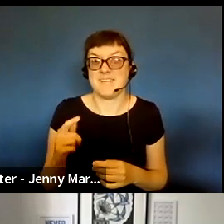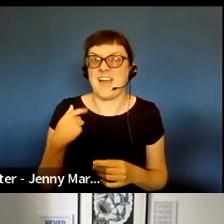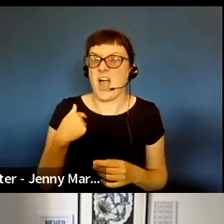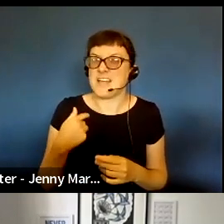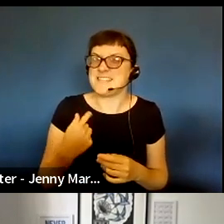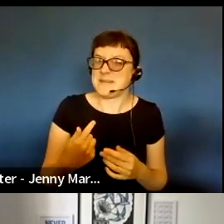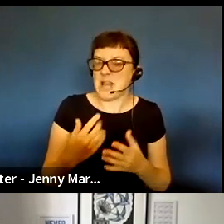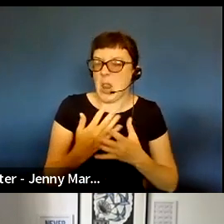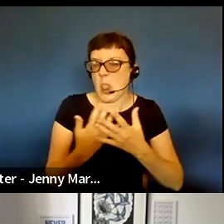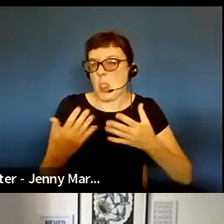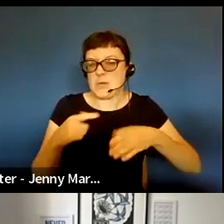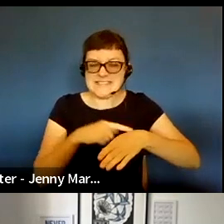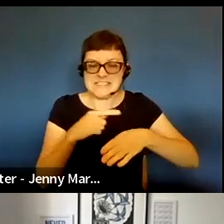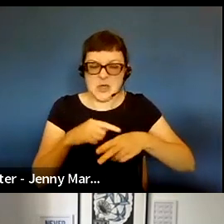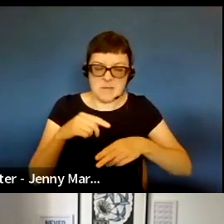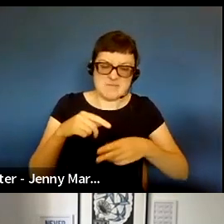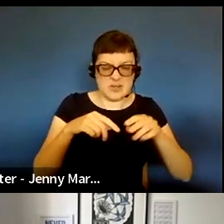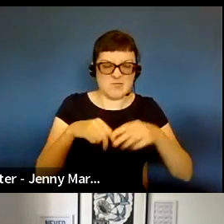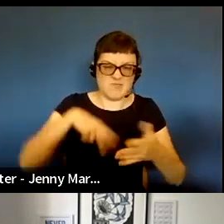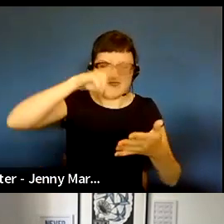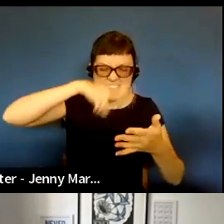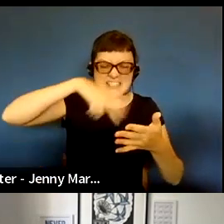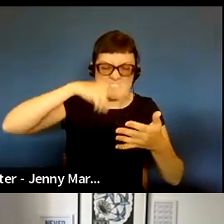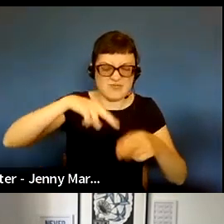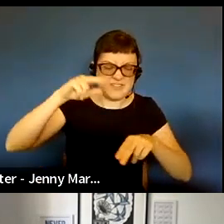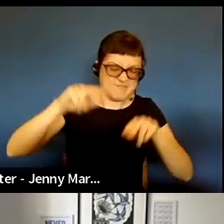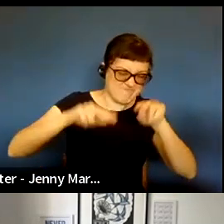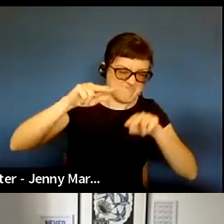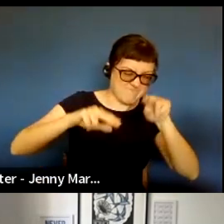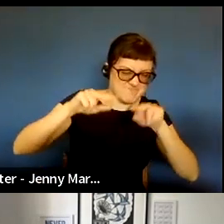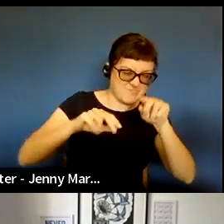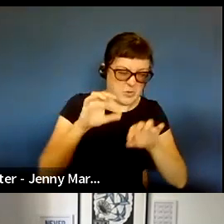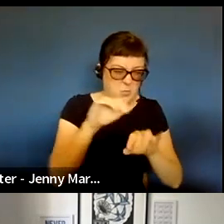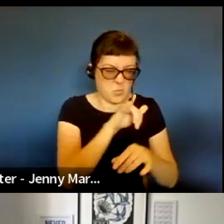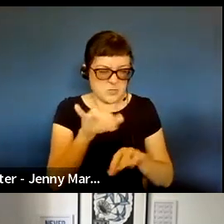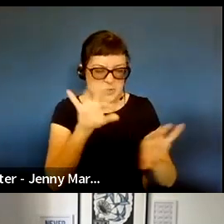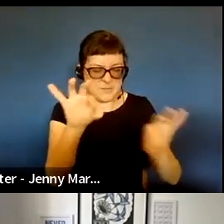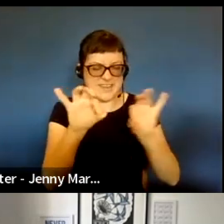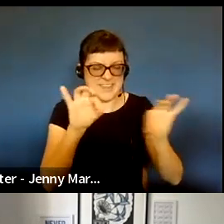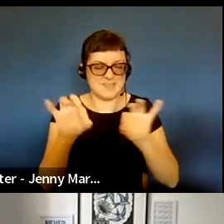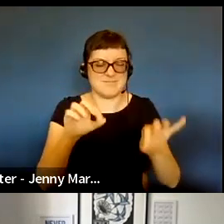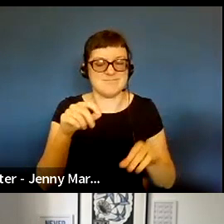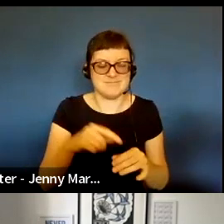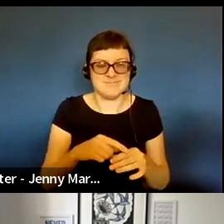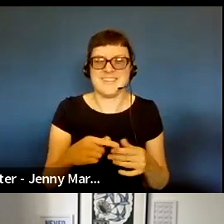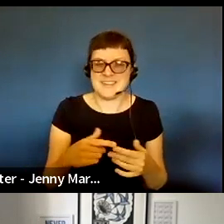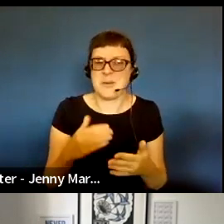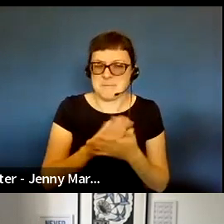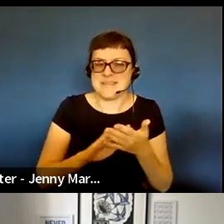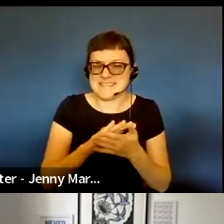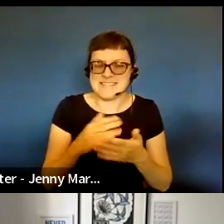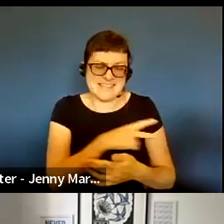lot to review and decide on which applications to take forward. I think the labour on